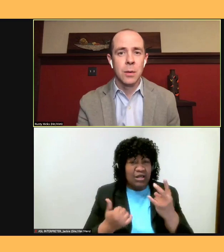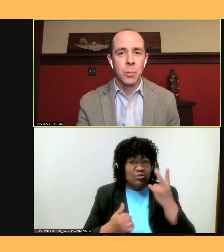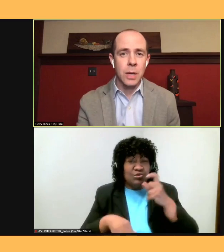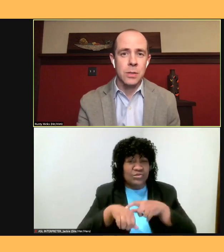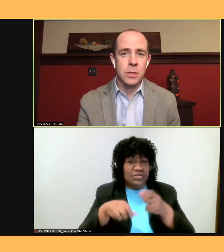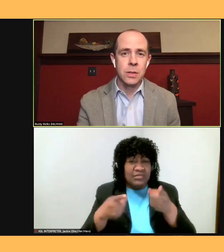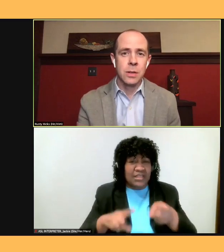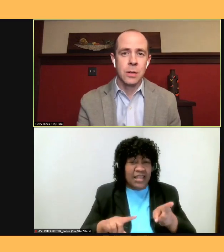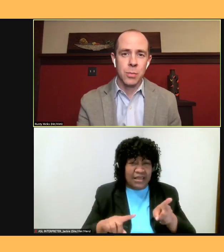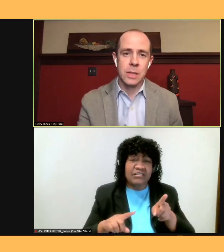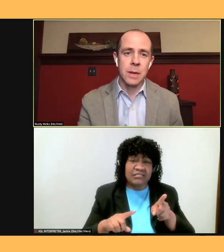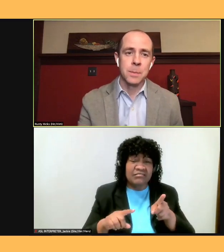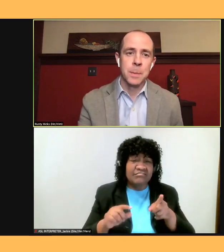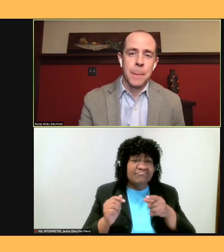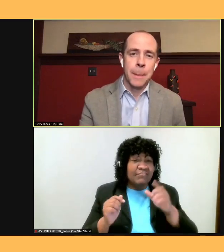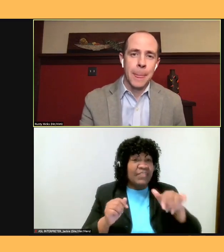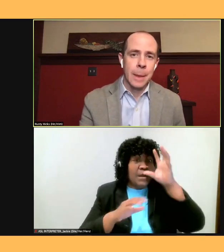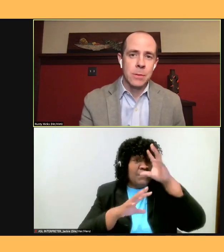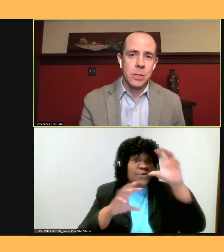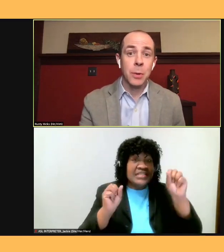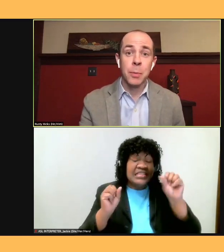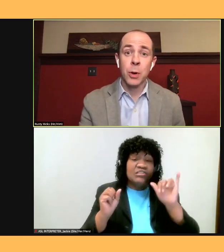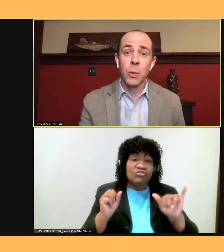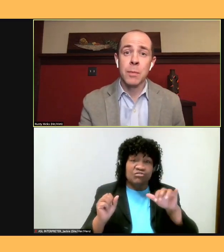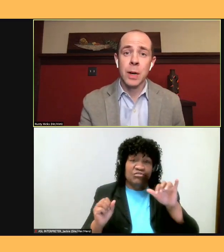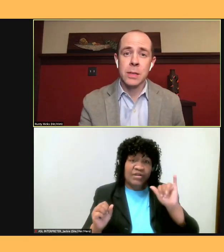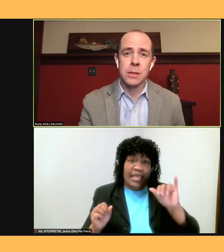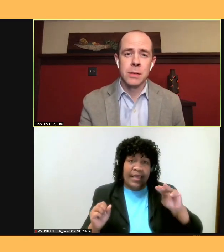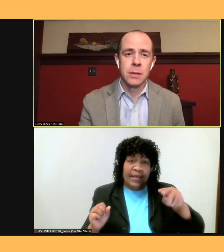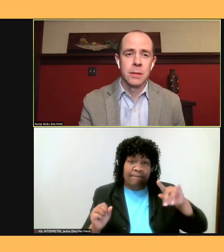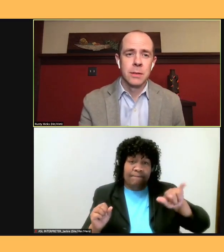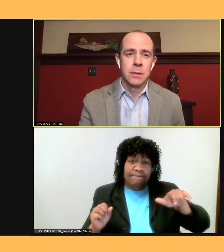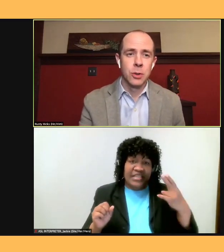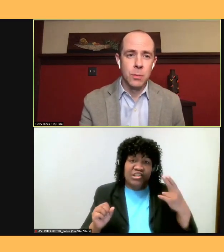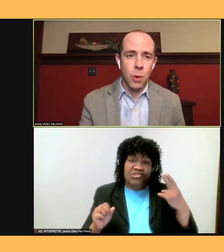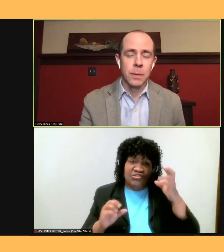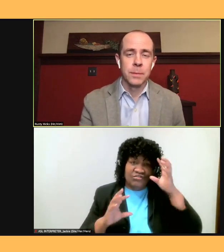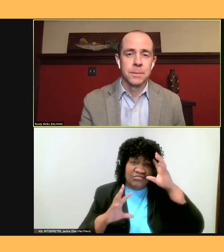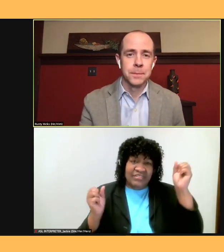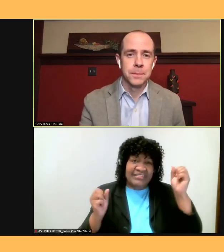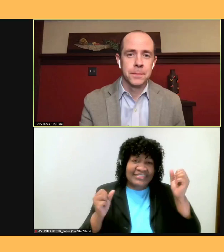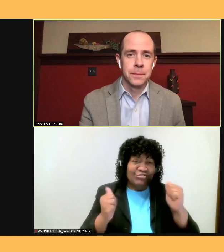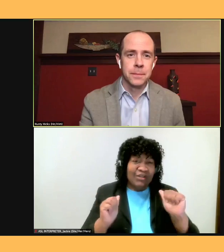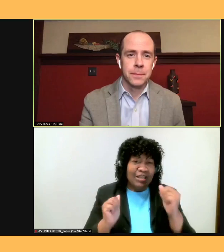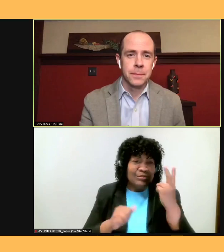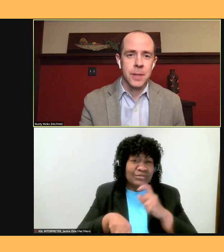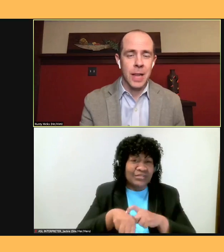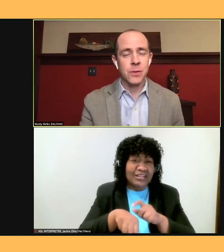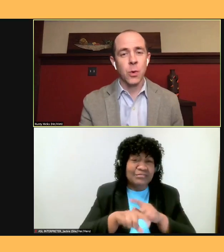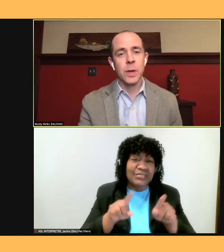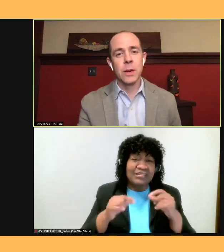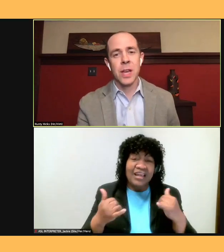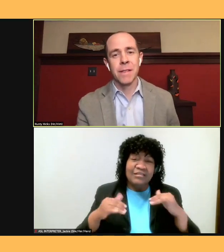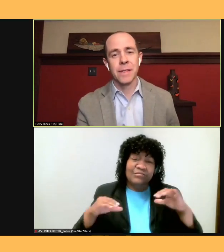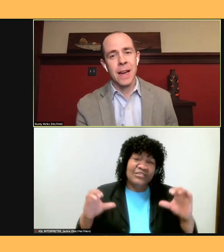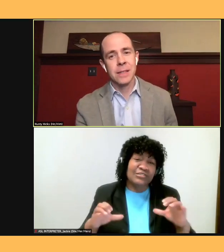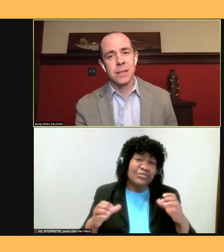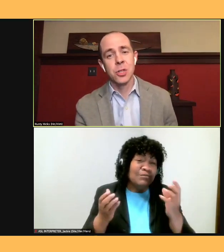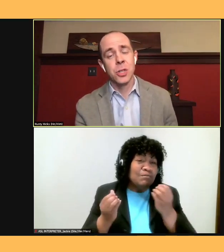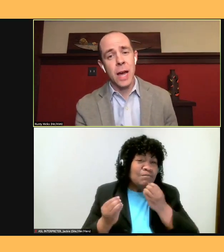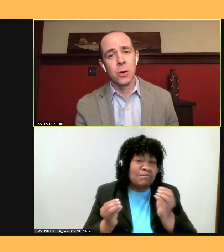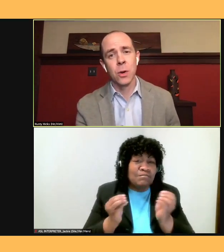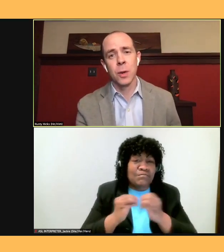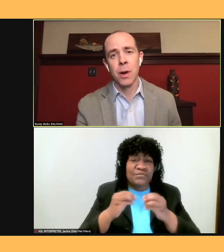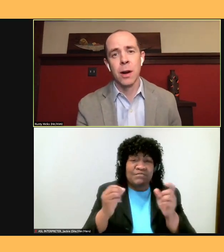president. Simply put, we must do more. The last four years have cast a shadow on the